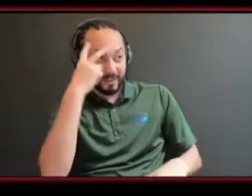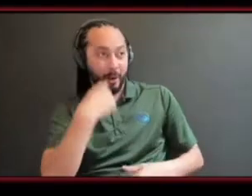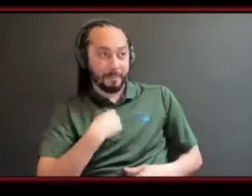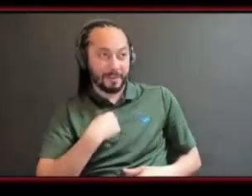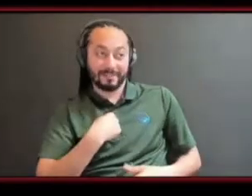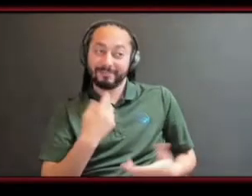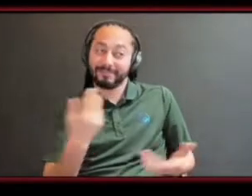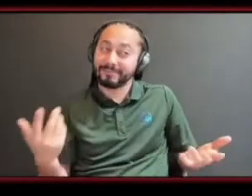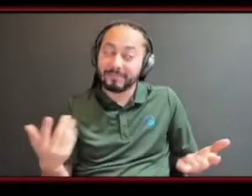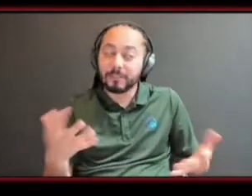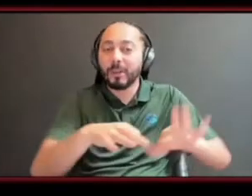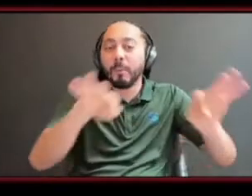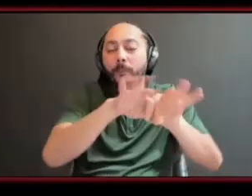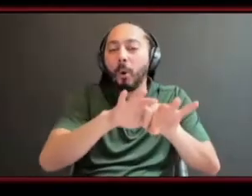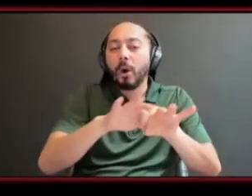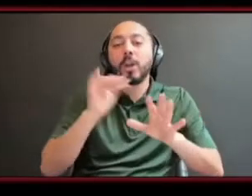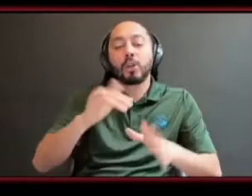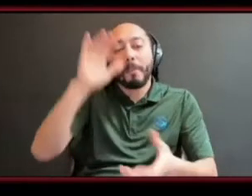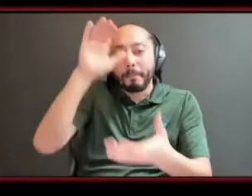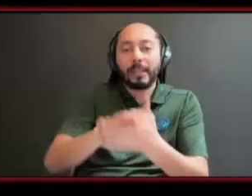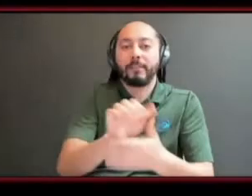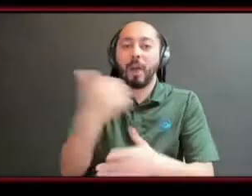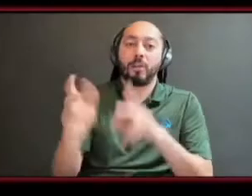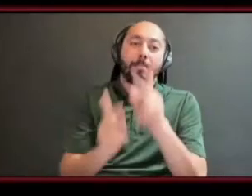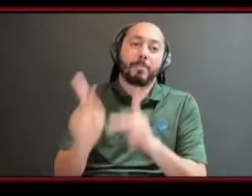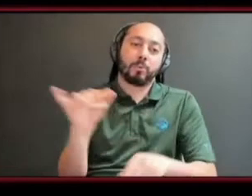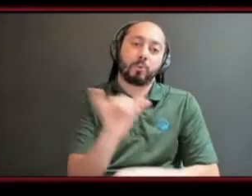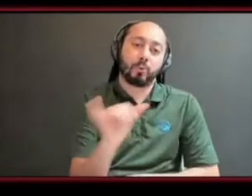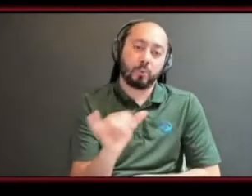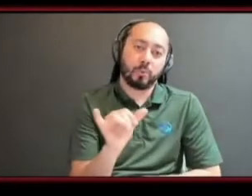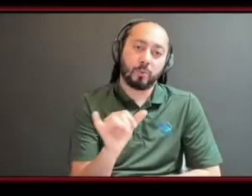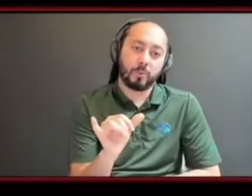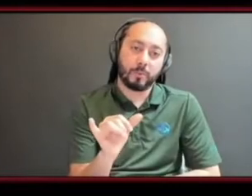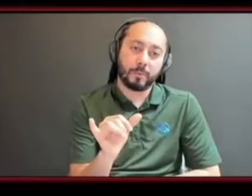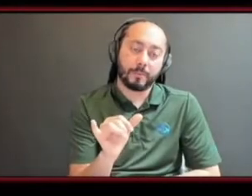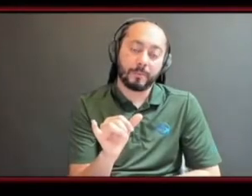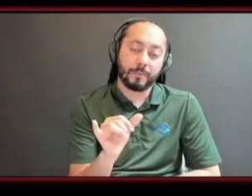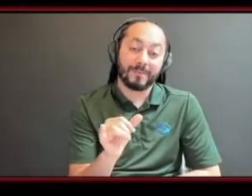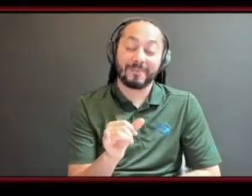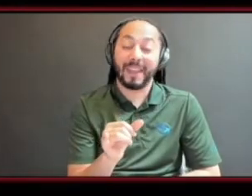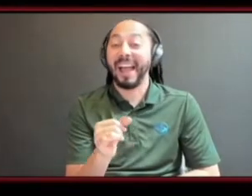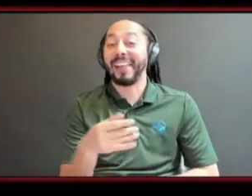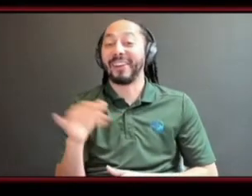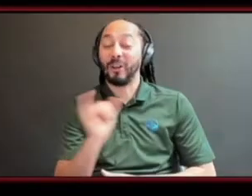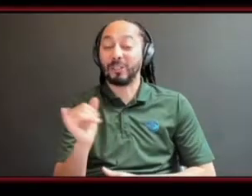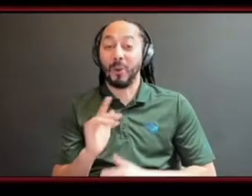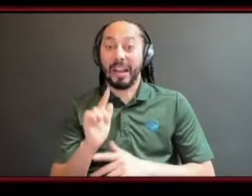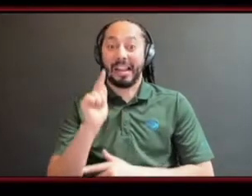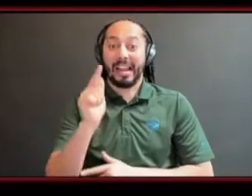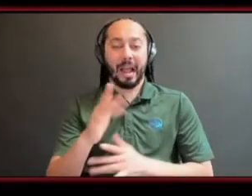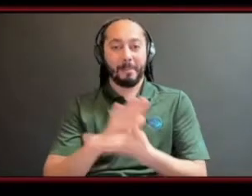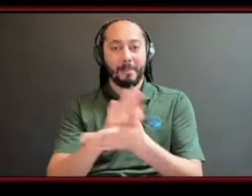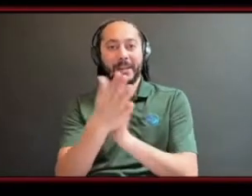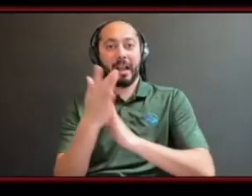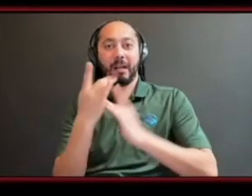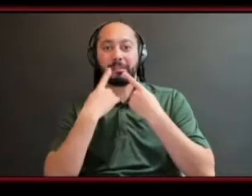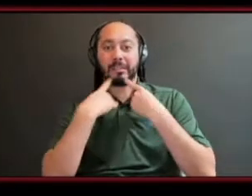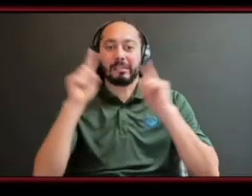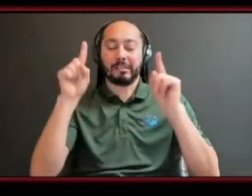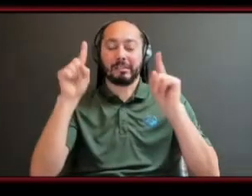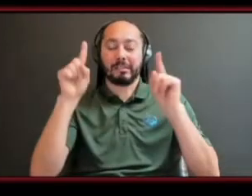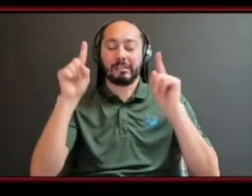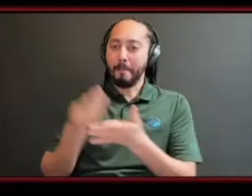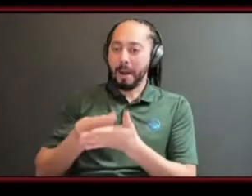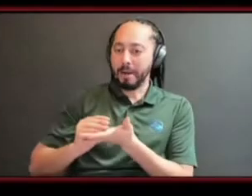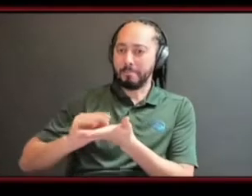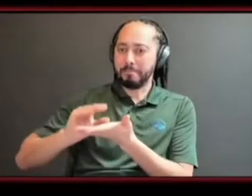also um i find like when when you don't need the funding is when you can get the funding and like i feel like that's a major thing